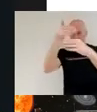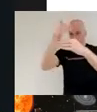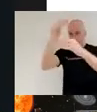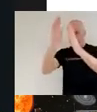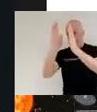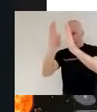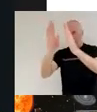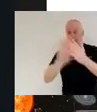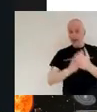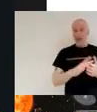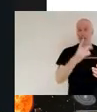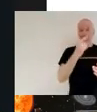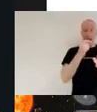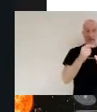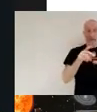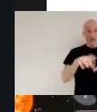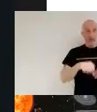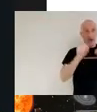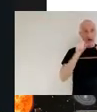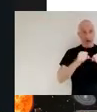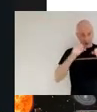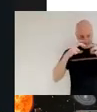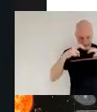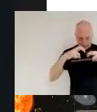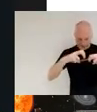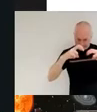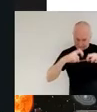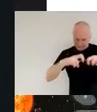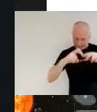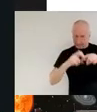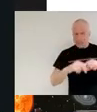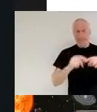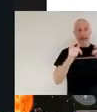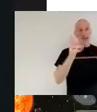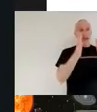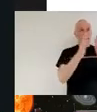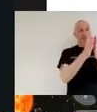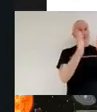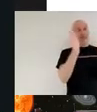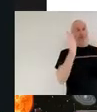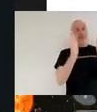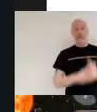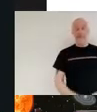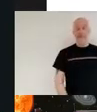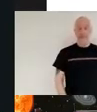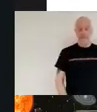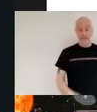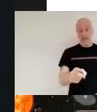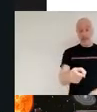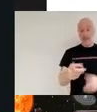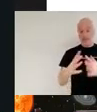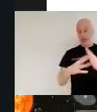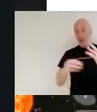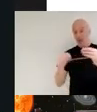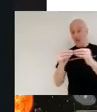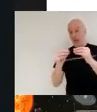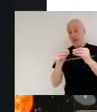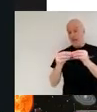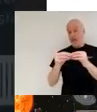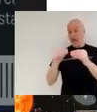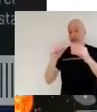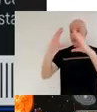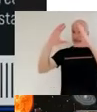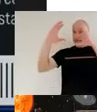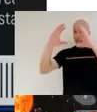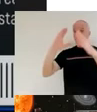the spectrum from that so it almost turns our web telescope into 100 mini telescopes on the same big